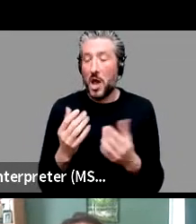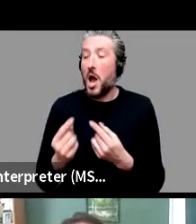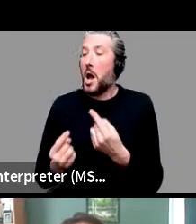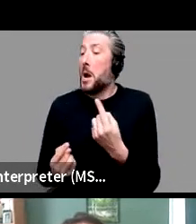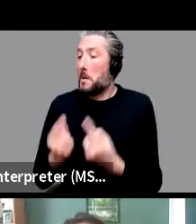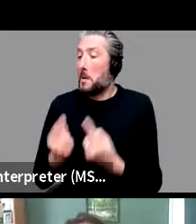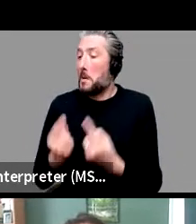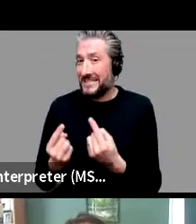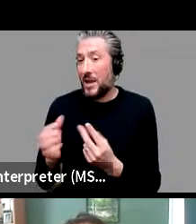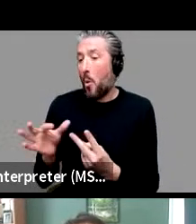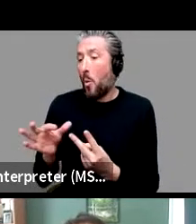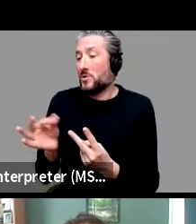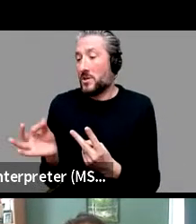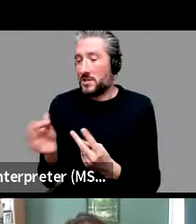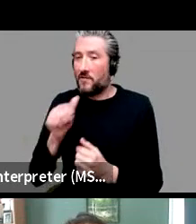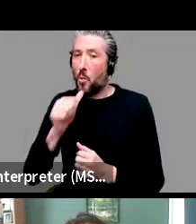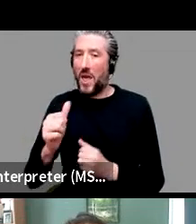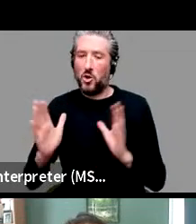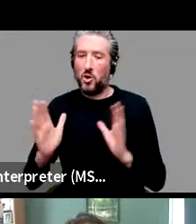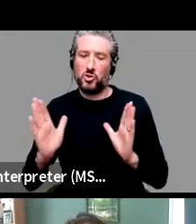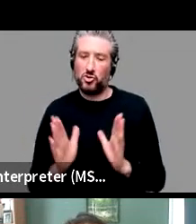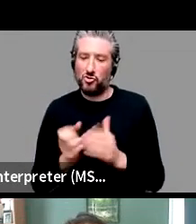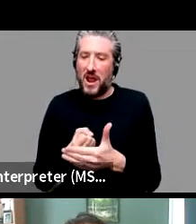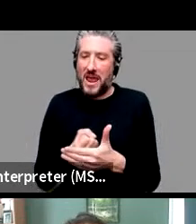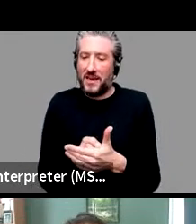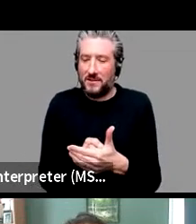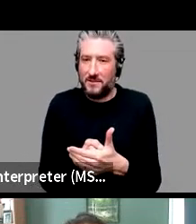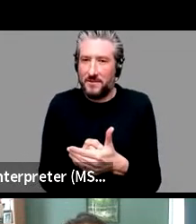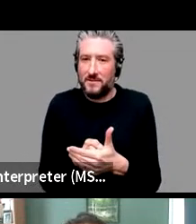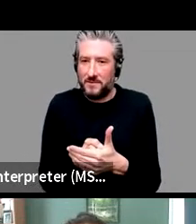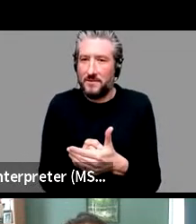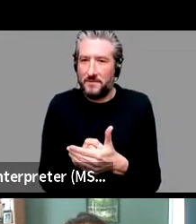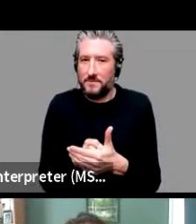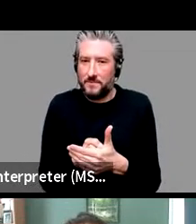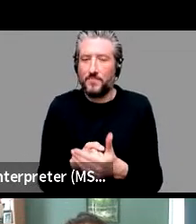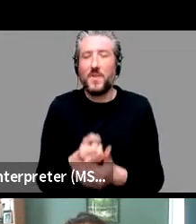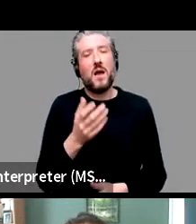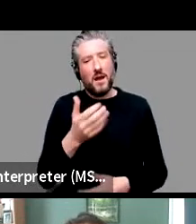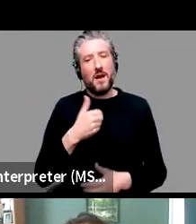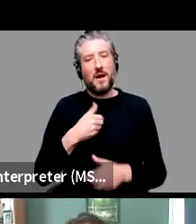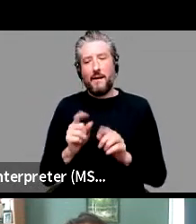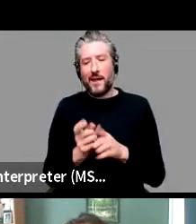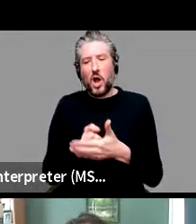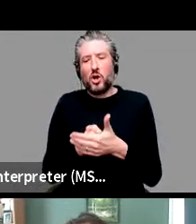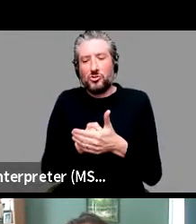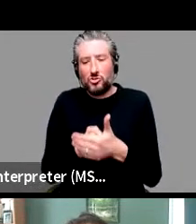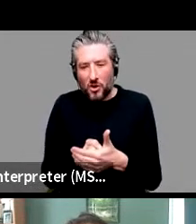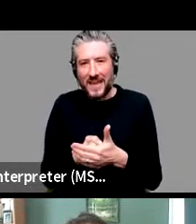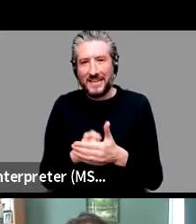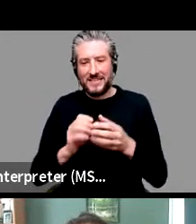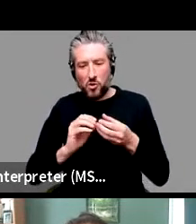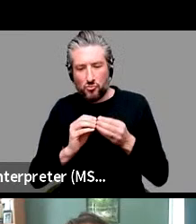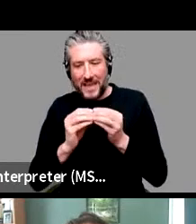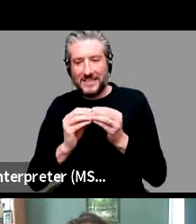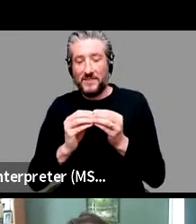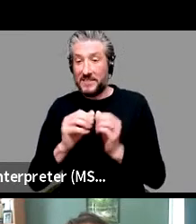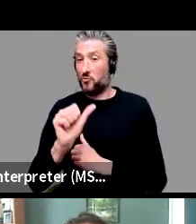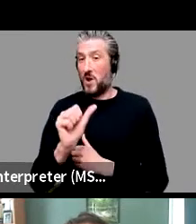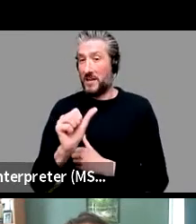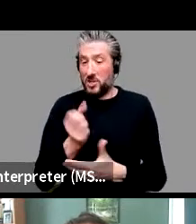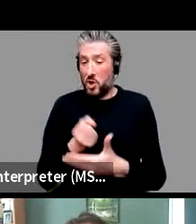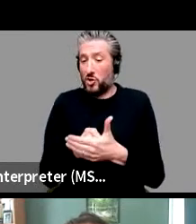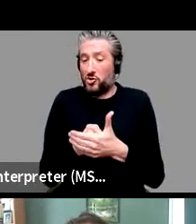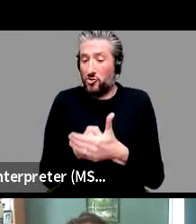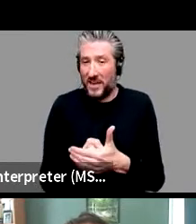Restrains generalization. Yeah. Yeah. So it's sort of like constrained creativity going on. Exactly. It's constrained creativity. Exactly. And that's,